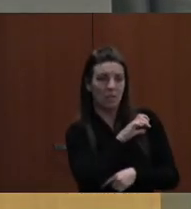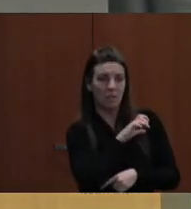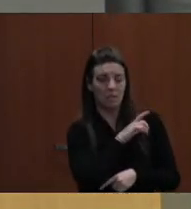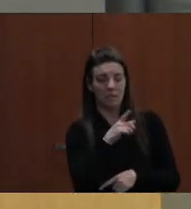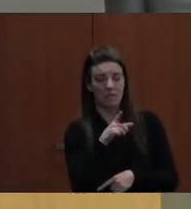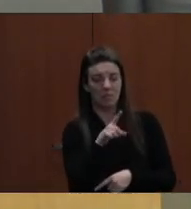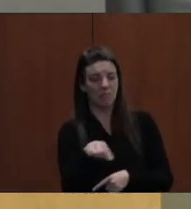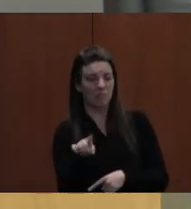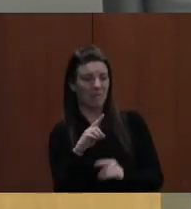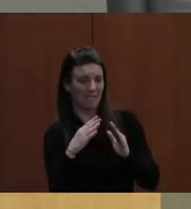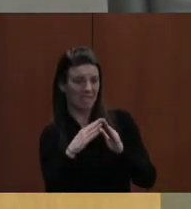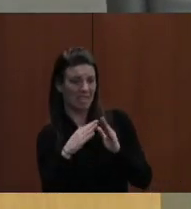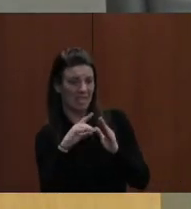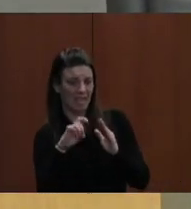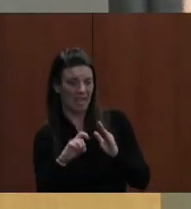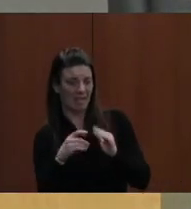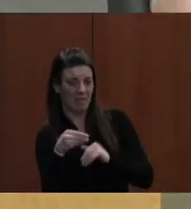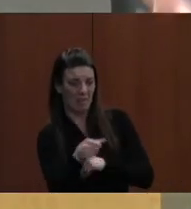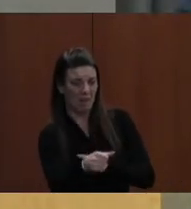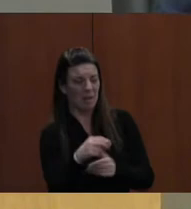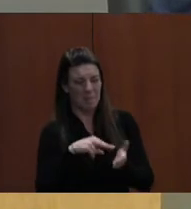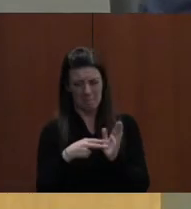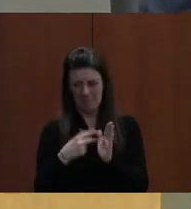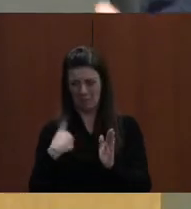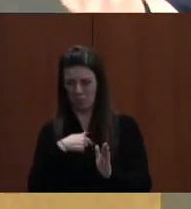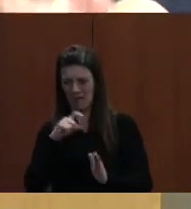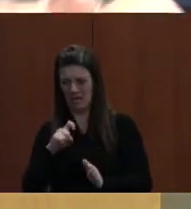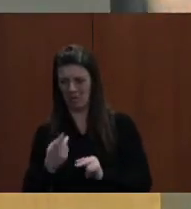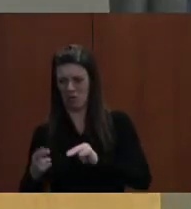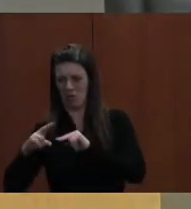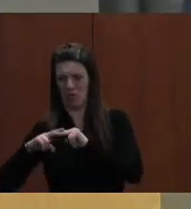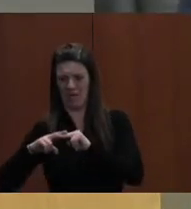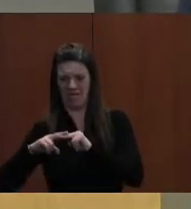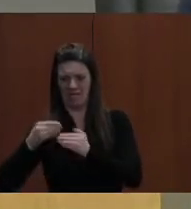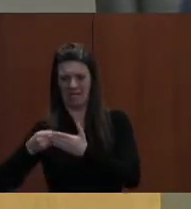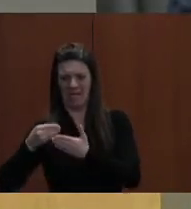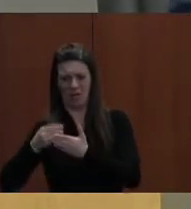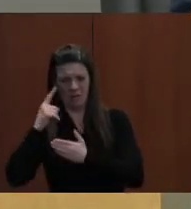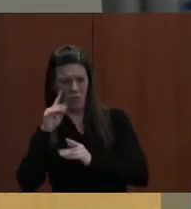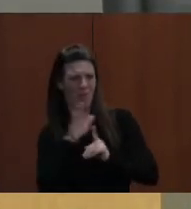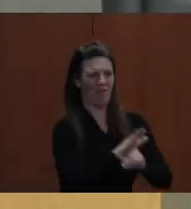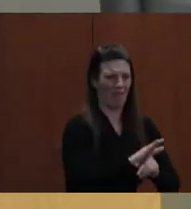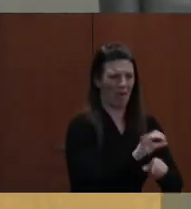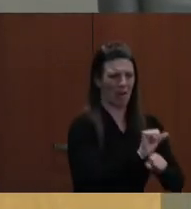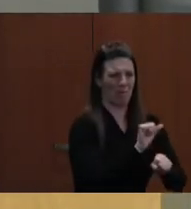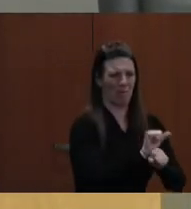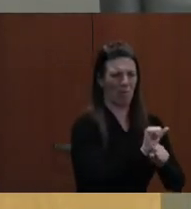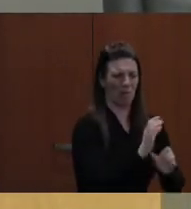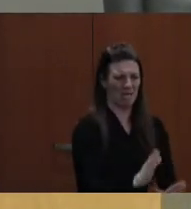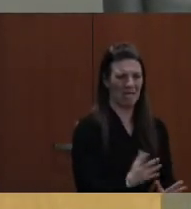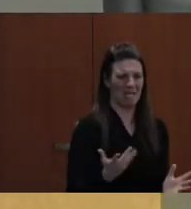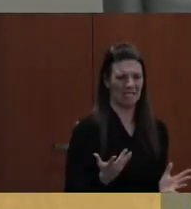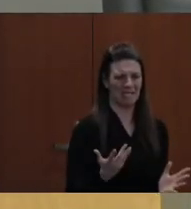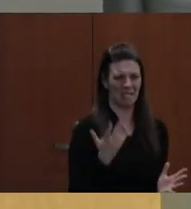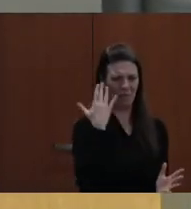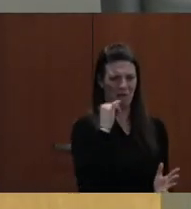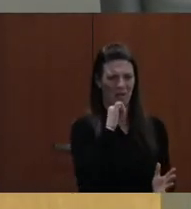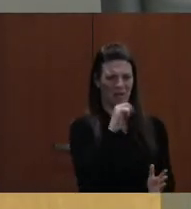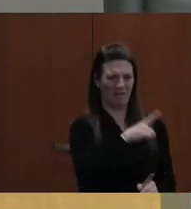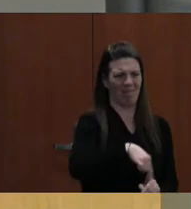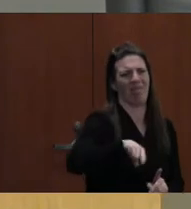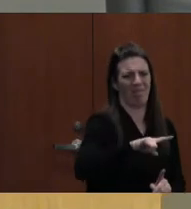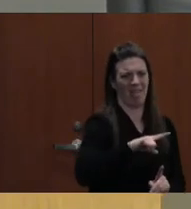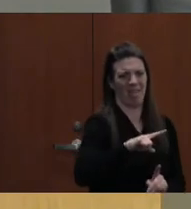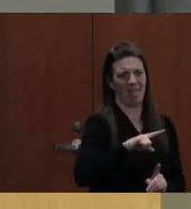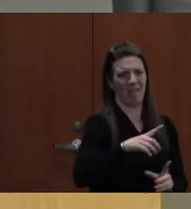AUTOMATICALLY HAVING TO RAISE SALARIES FOR THEIR EMPLOYEES. SO, WHY DON'T THEY JUST PAY, DO THEIR DUTY AND COVER